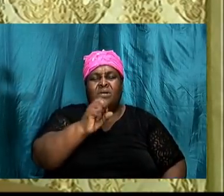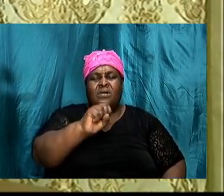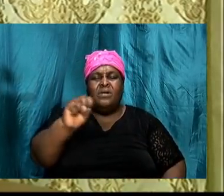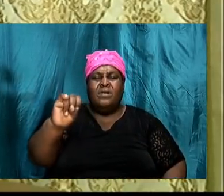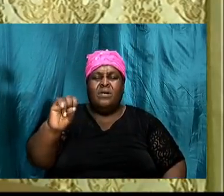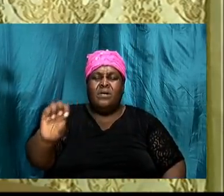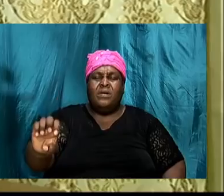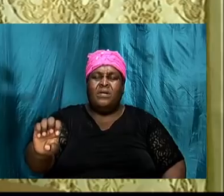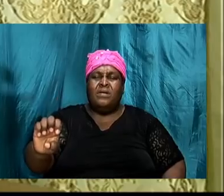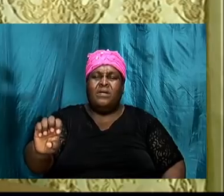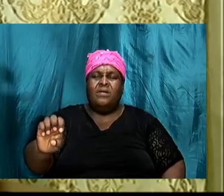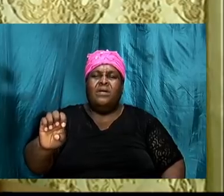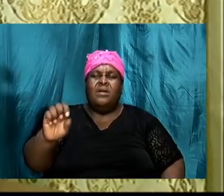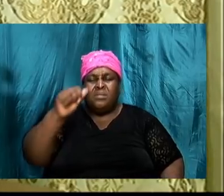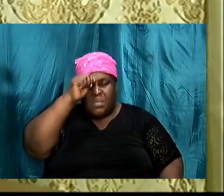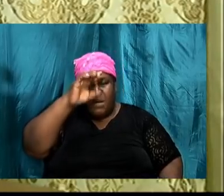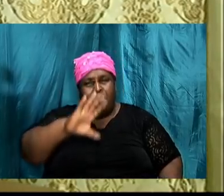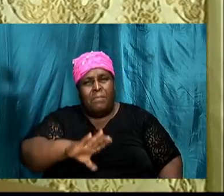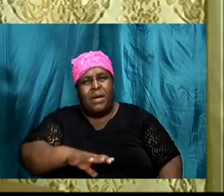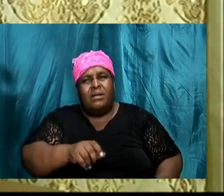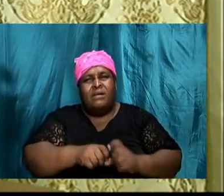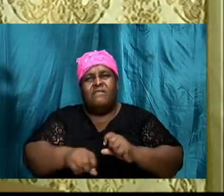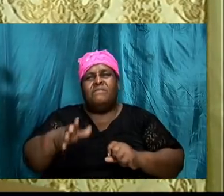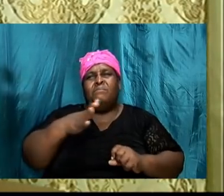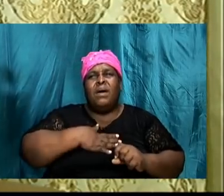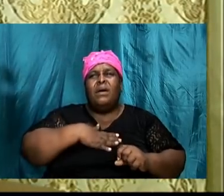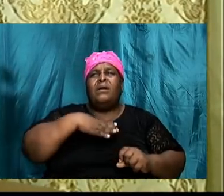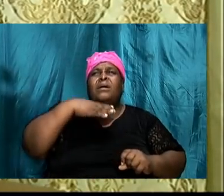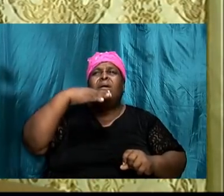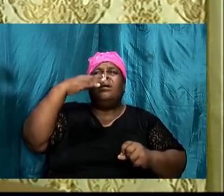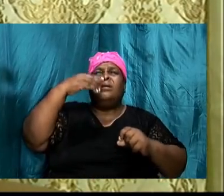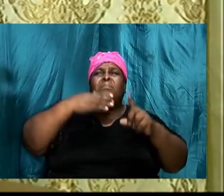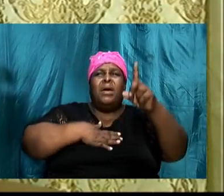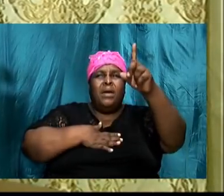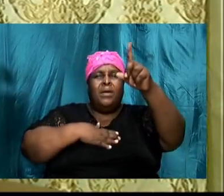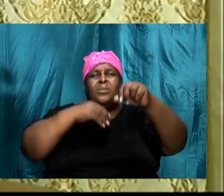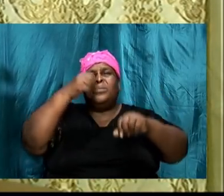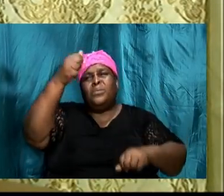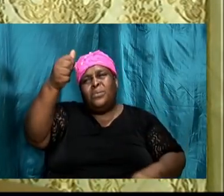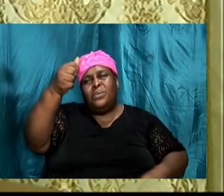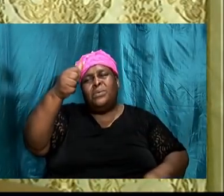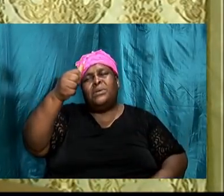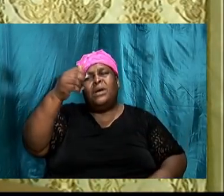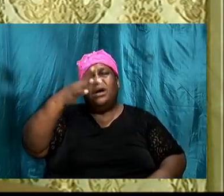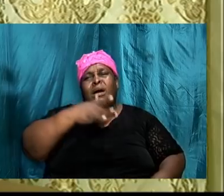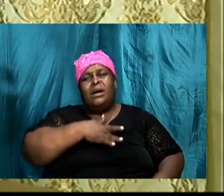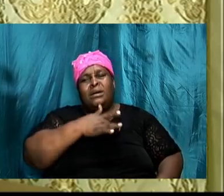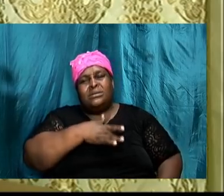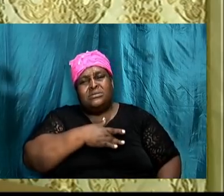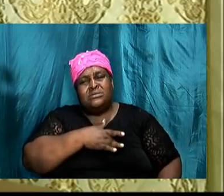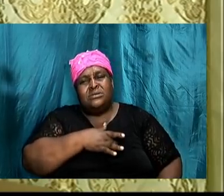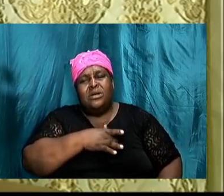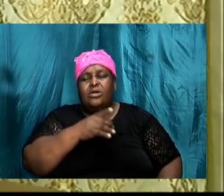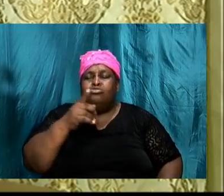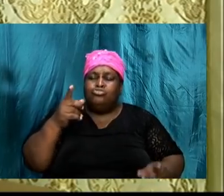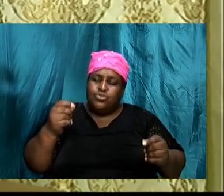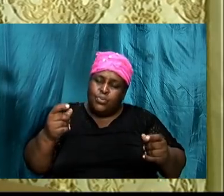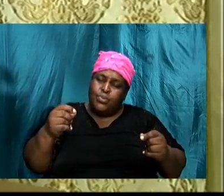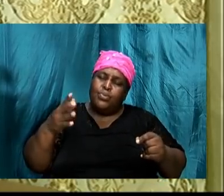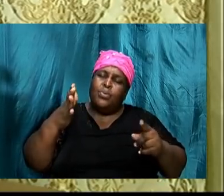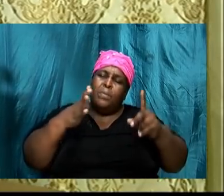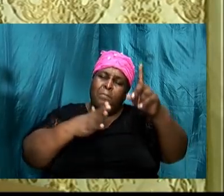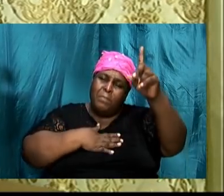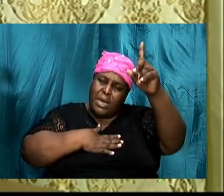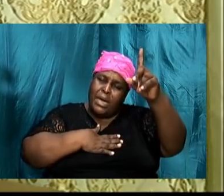heart who will do all my will. I want us to know tonight, bless the name of God, that God is